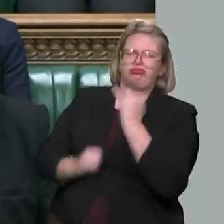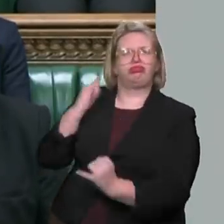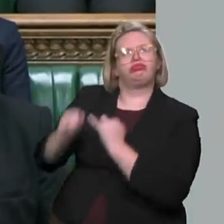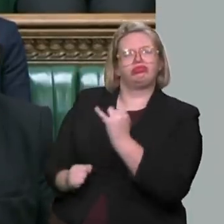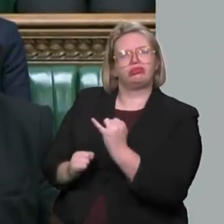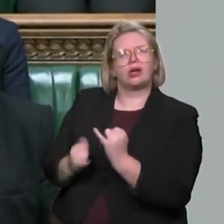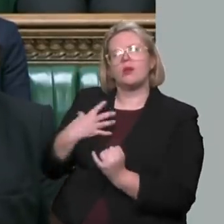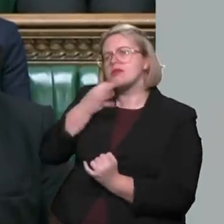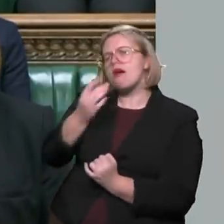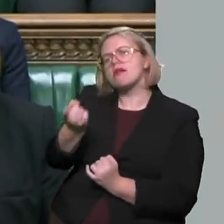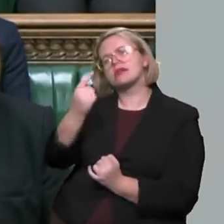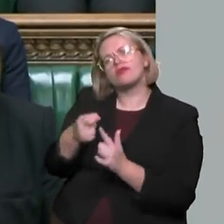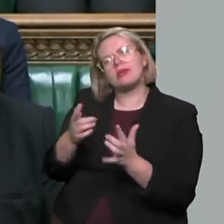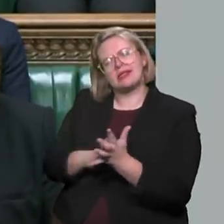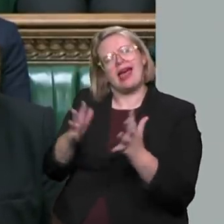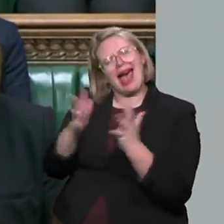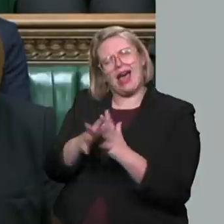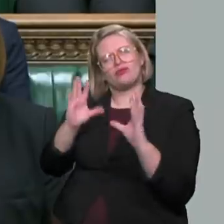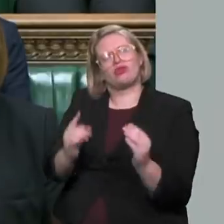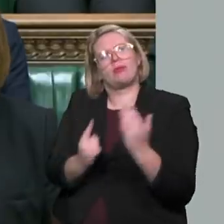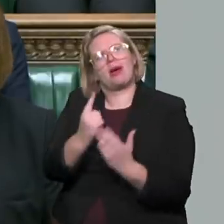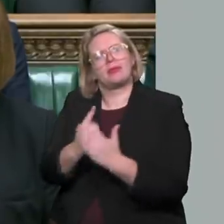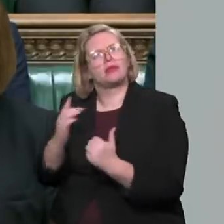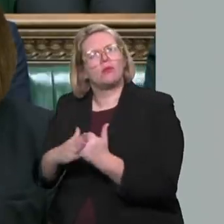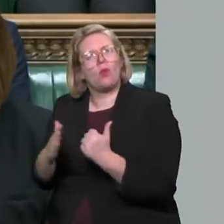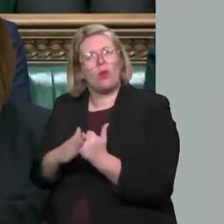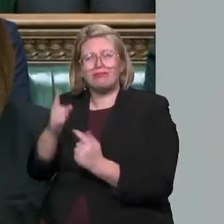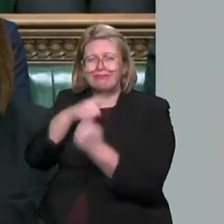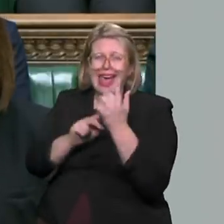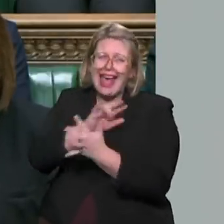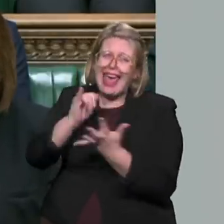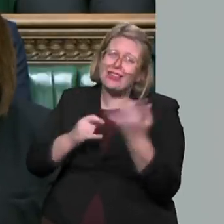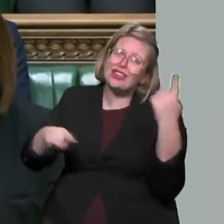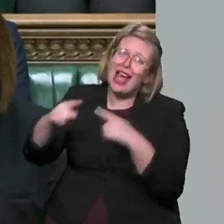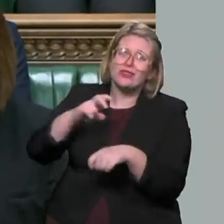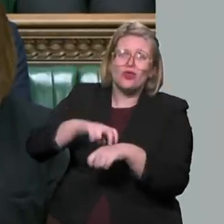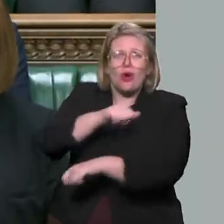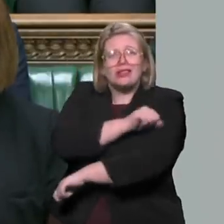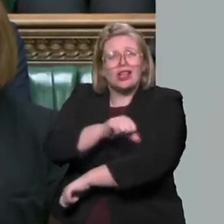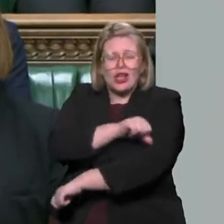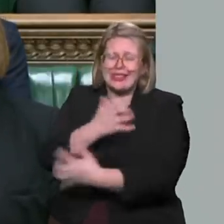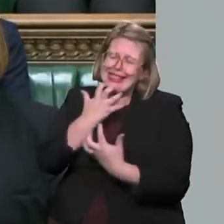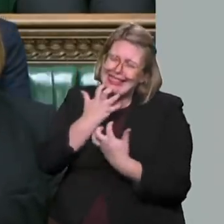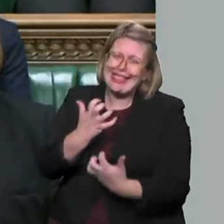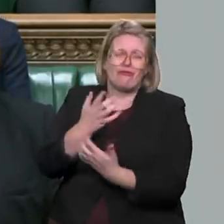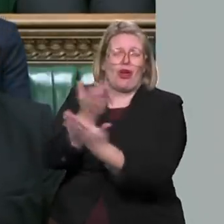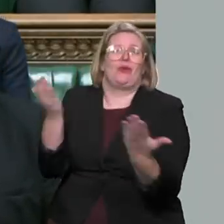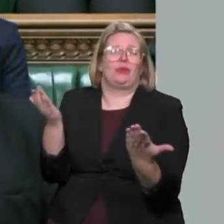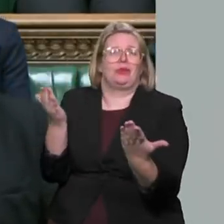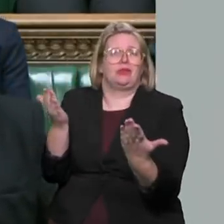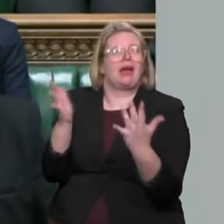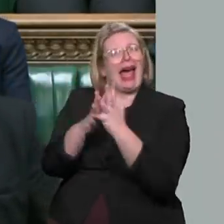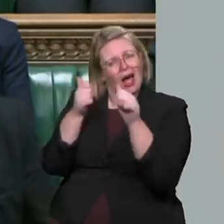steps he will take to better protect our NHS heroes as they go about their work treating